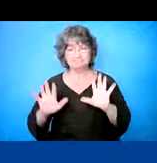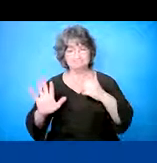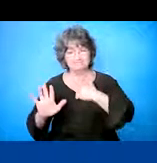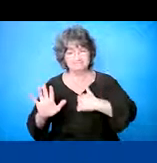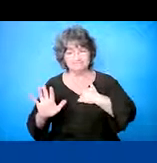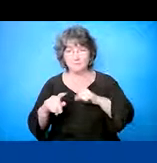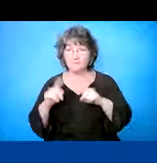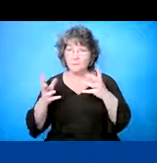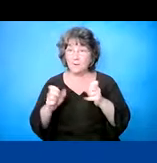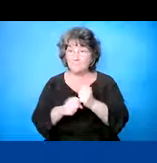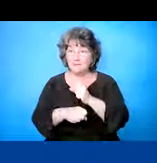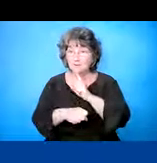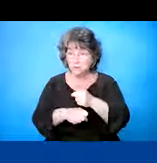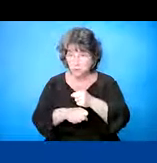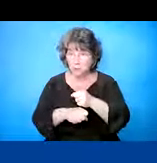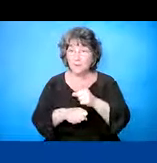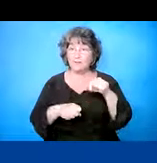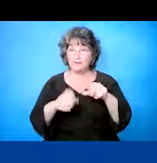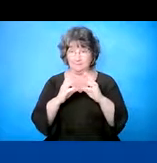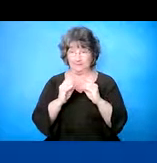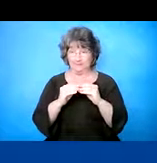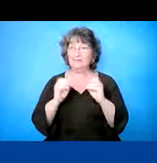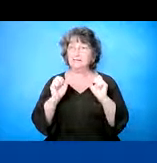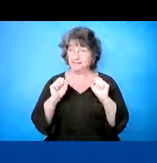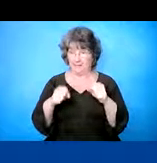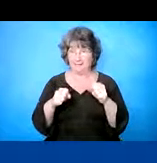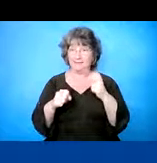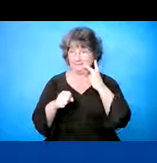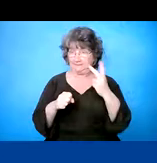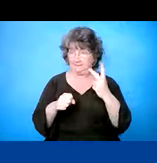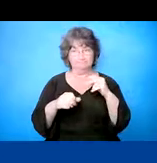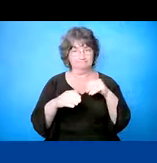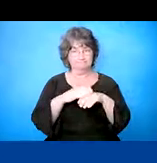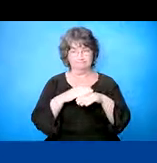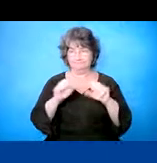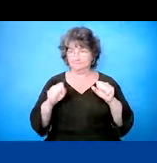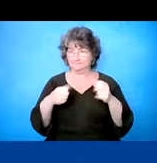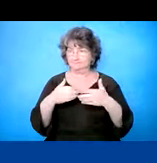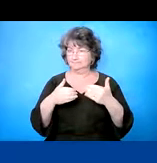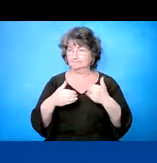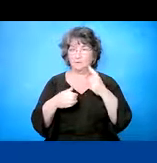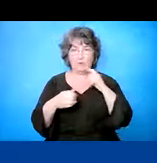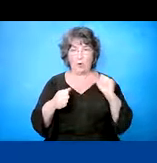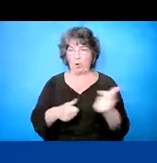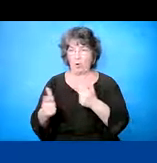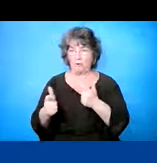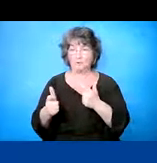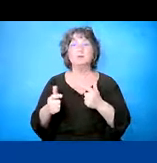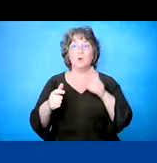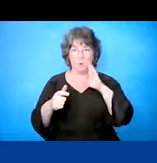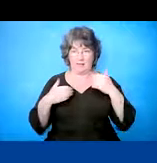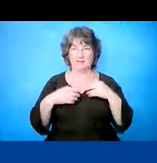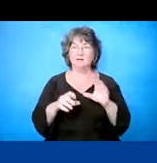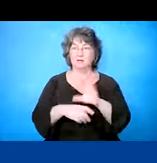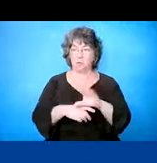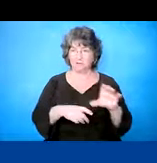for the inconvenience, but we want to make that everyone is available for